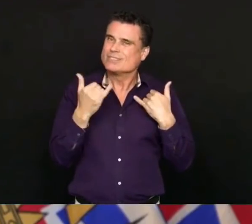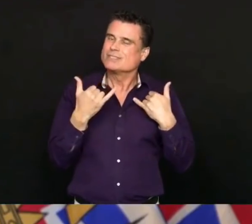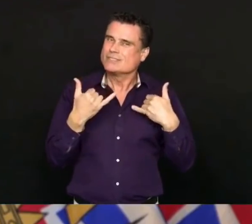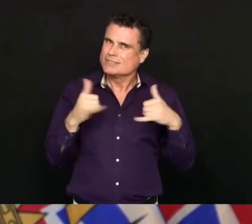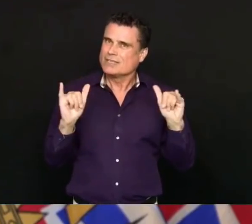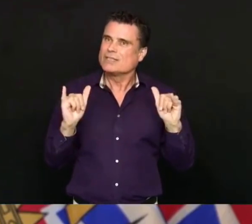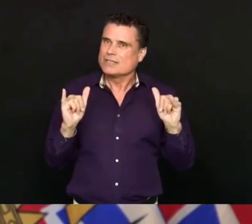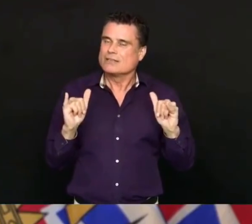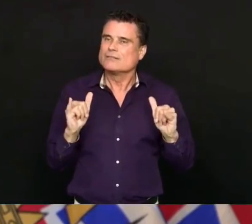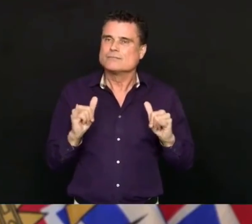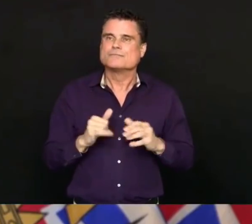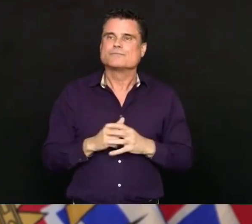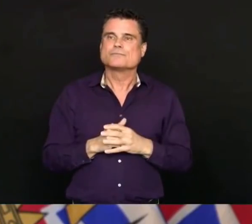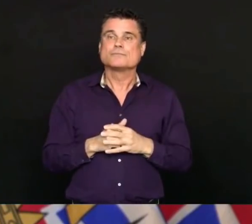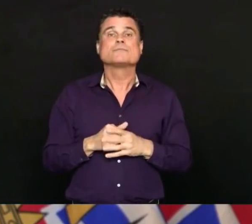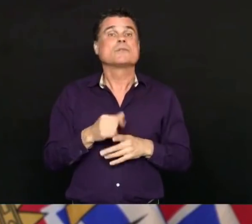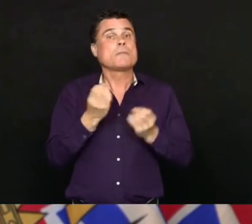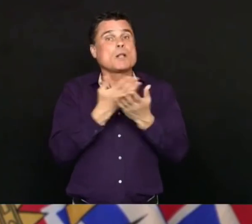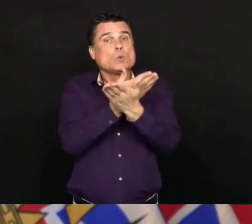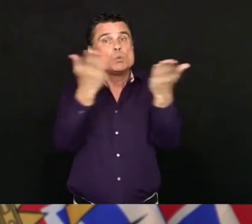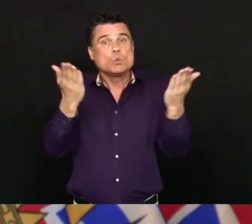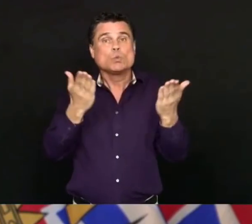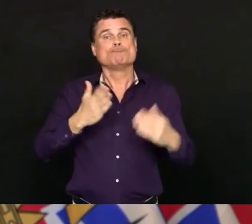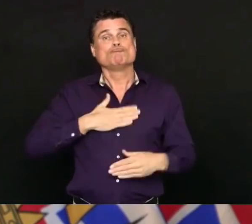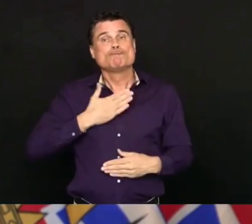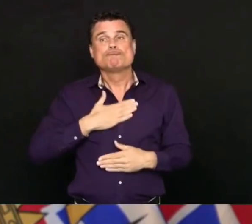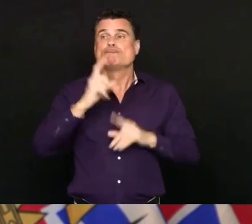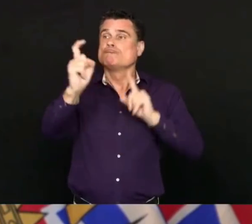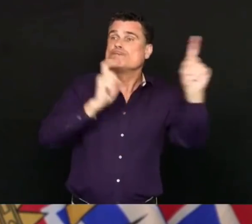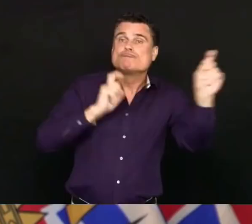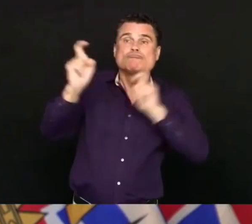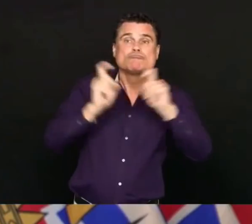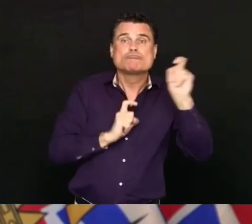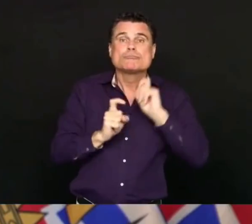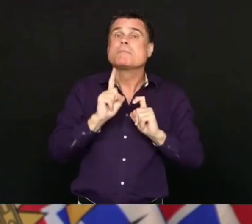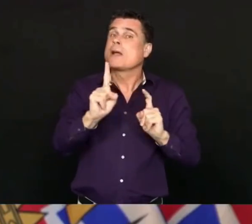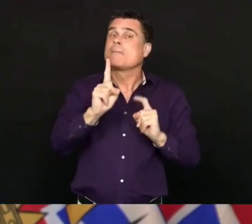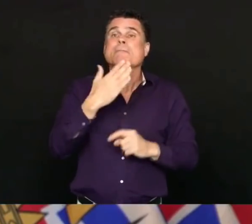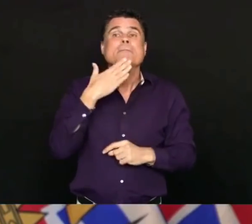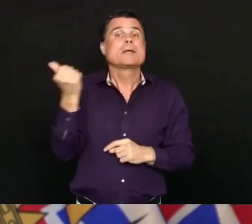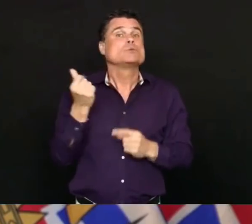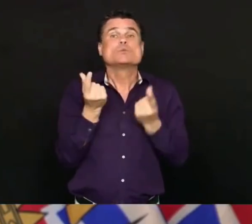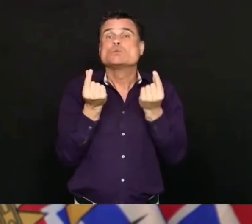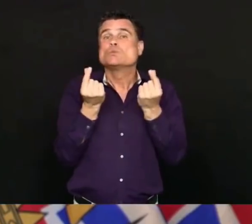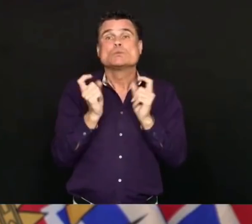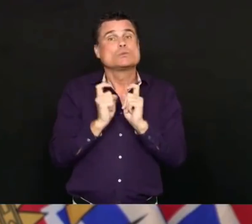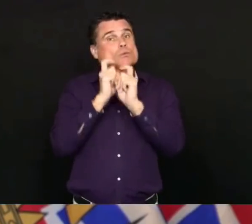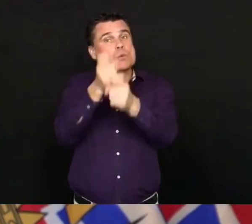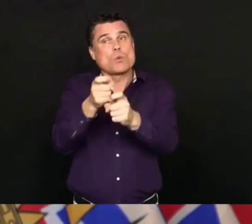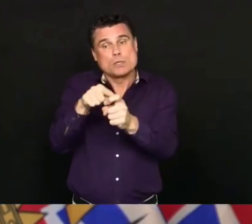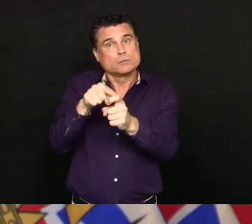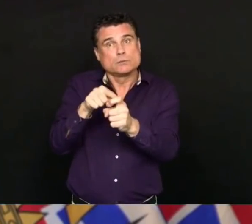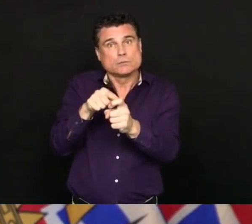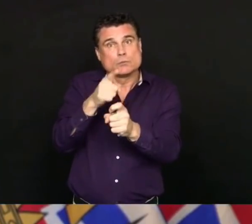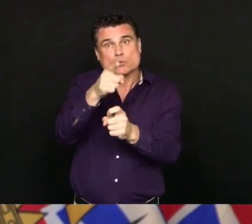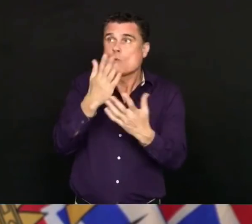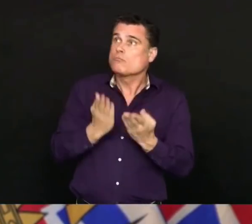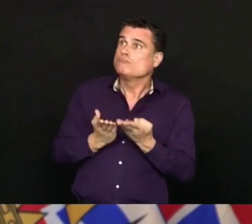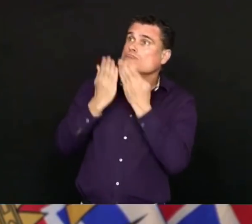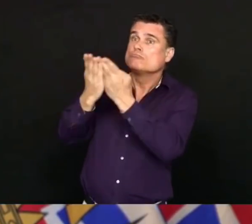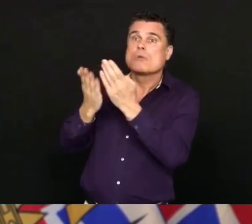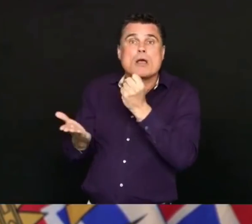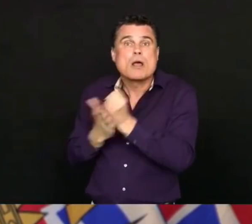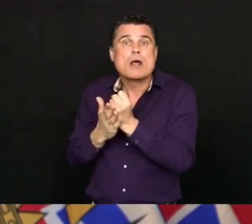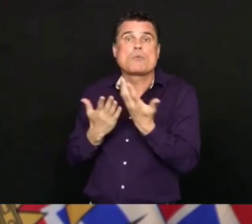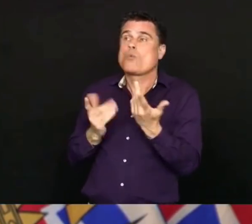But to remind people that the best way for you to donate or to offer your services and products is through the supply hub that